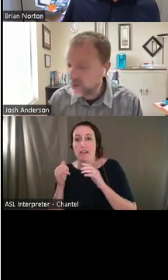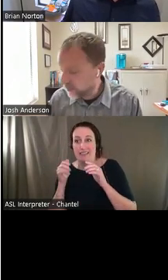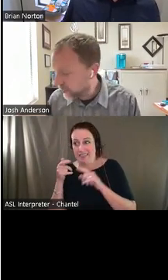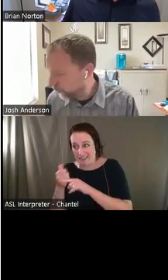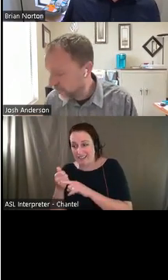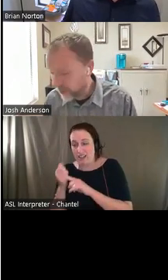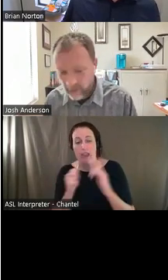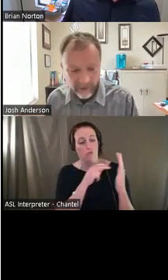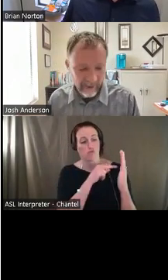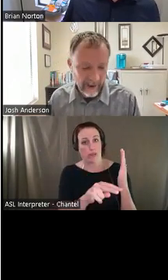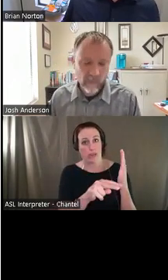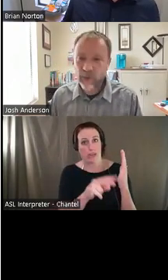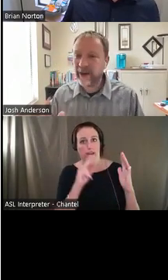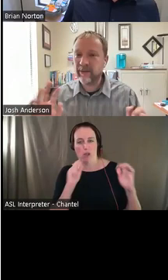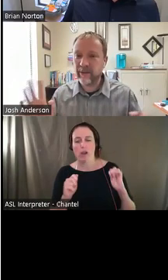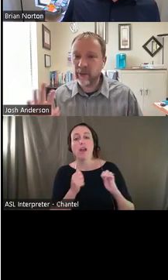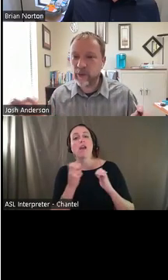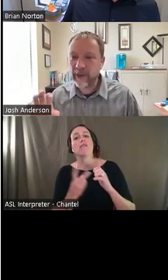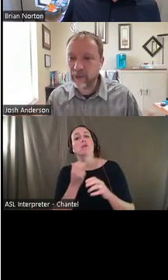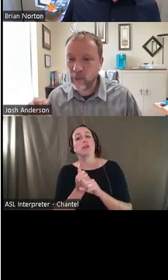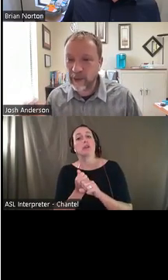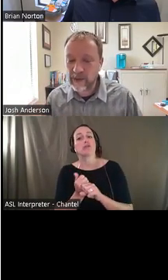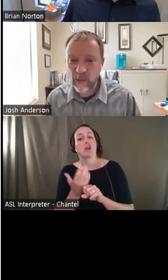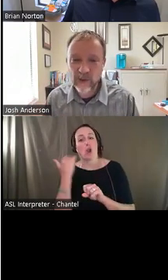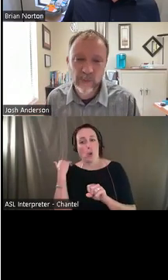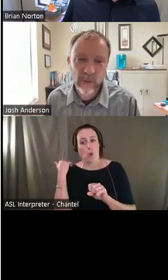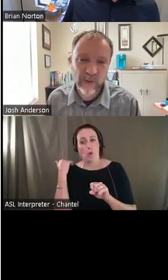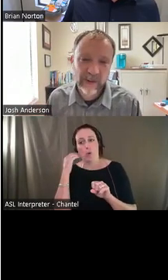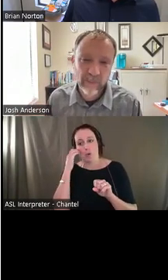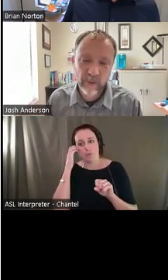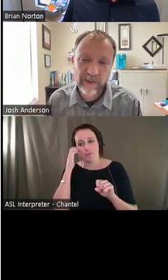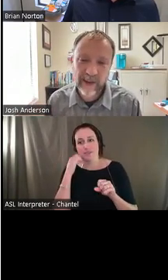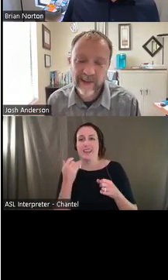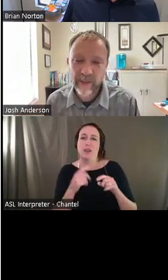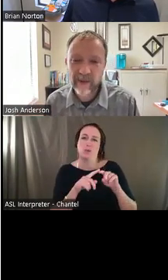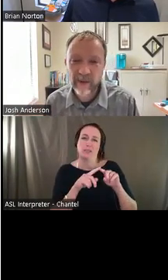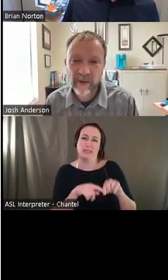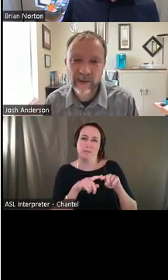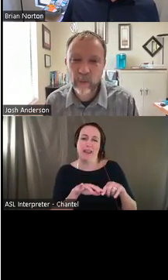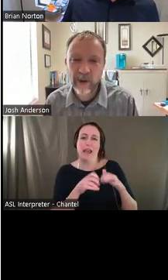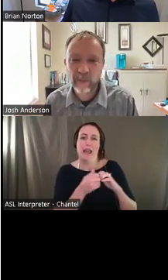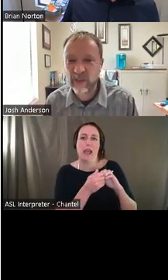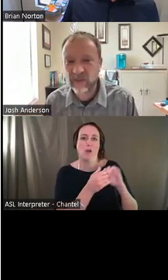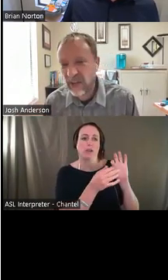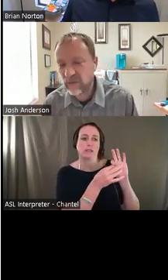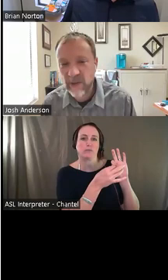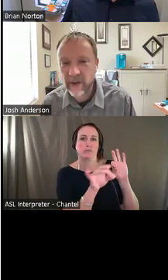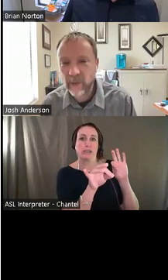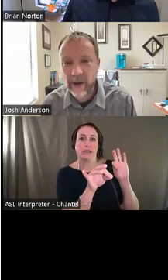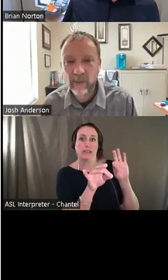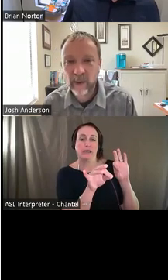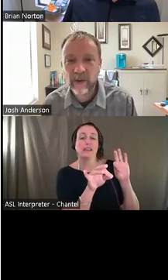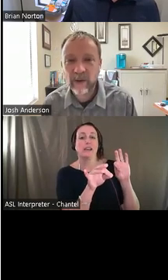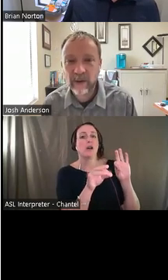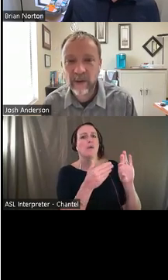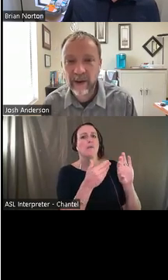I would say a few years ago, depending on how pretty the information was, if it wasn't perfect, perfect text, they would have a hard time reading it. But these days, yeah,